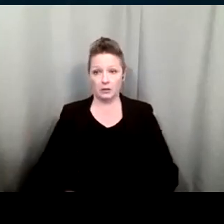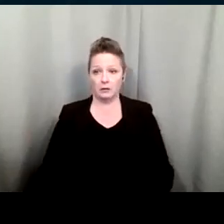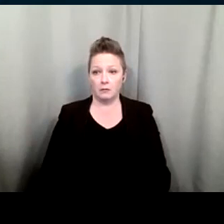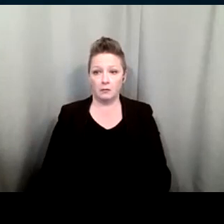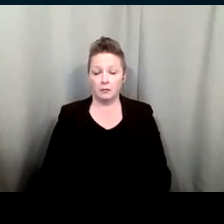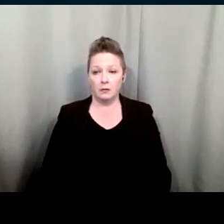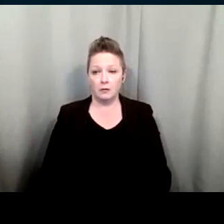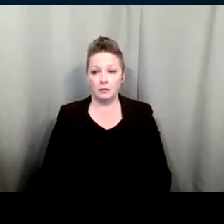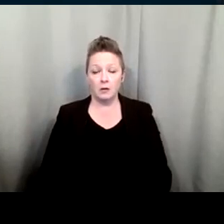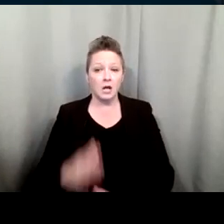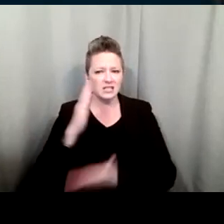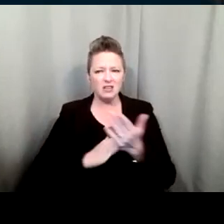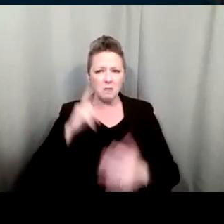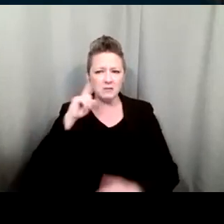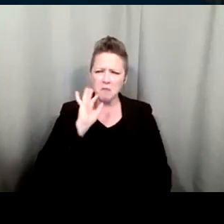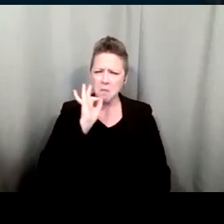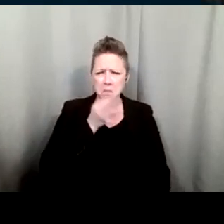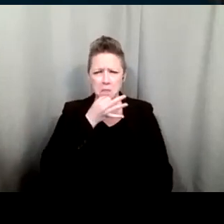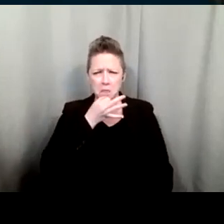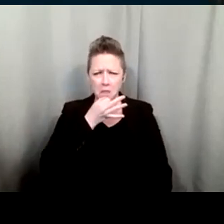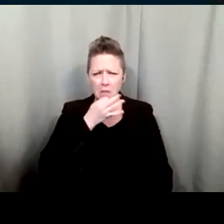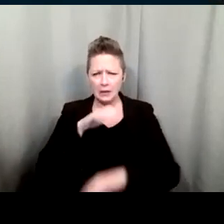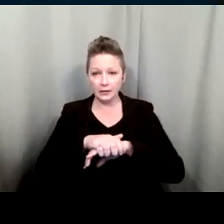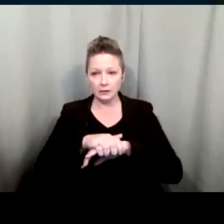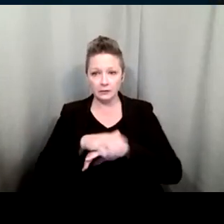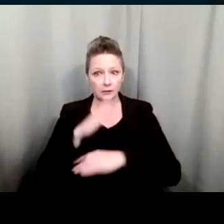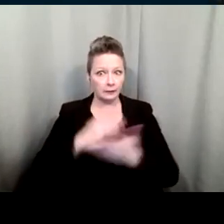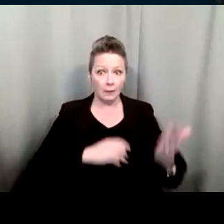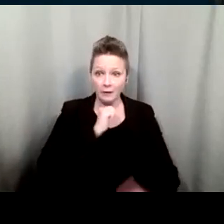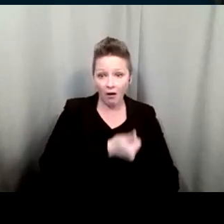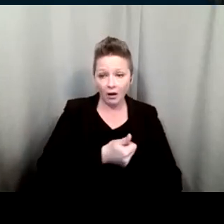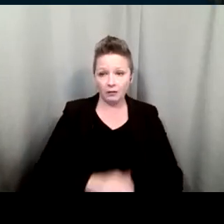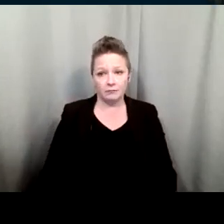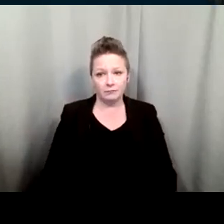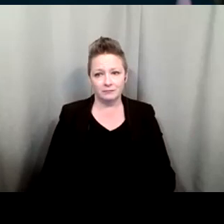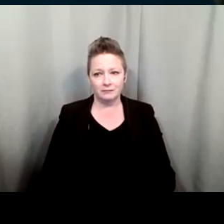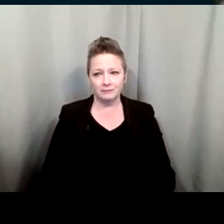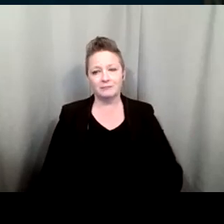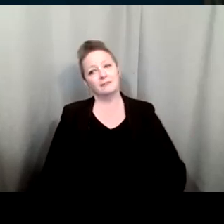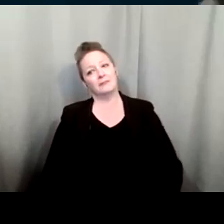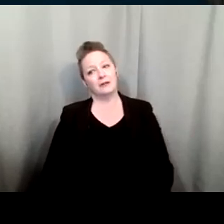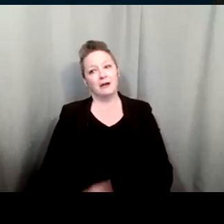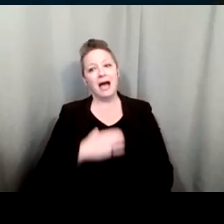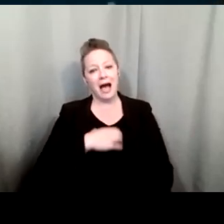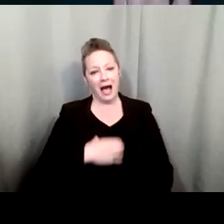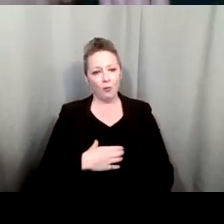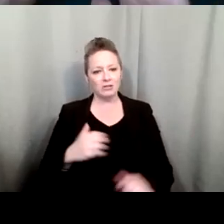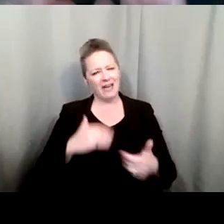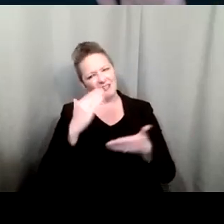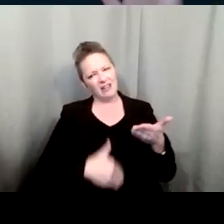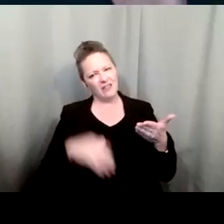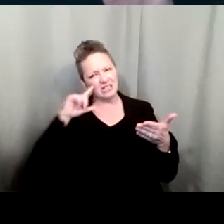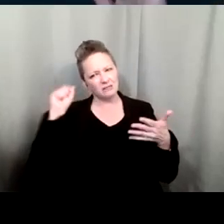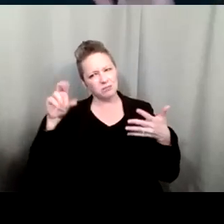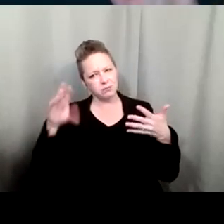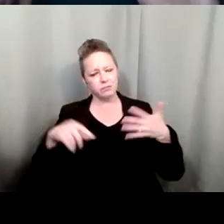are experts in English others are not I wish I had a list I was able to give you a list one